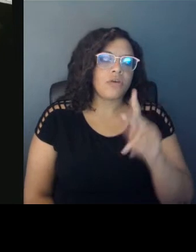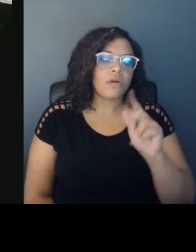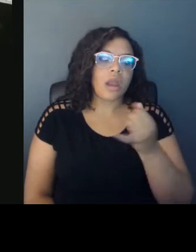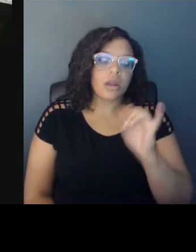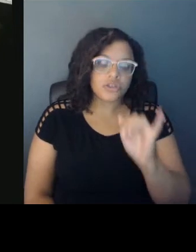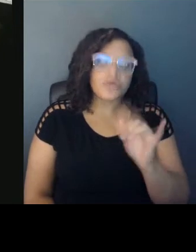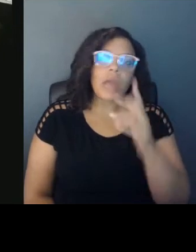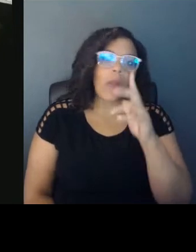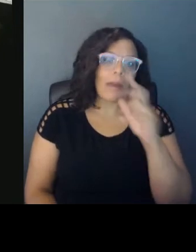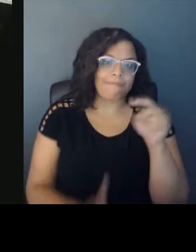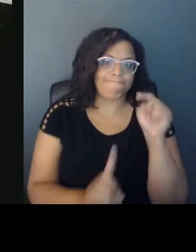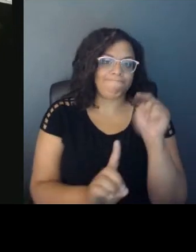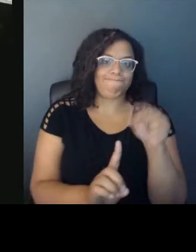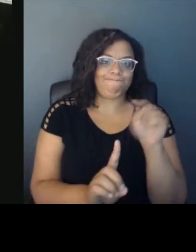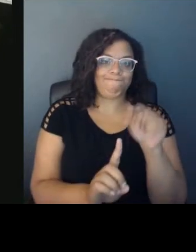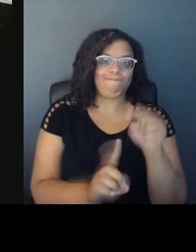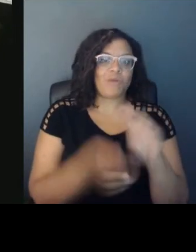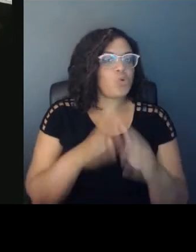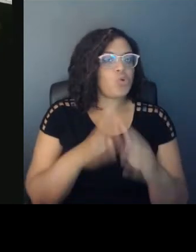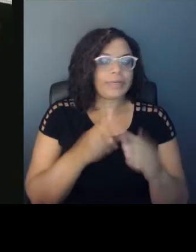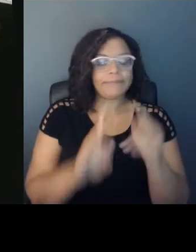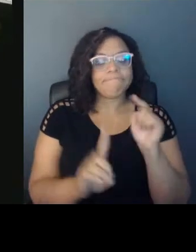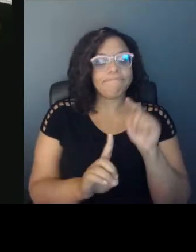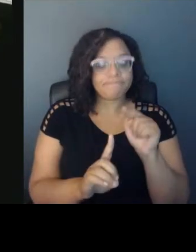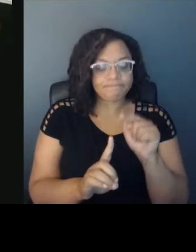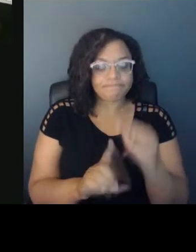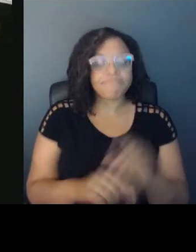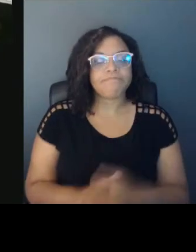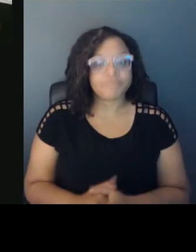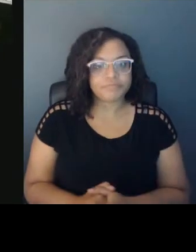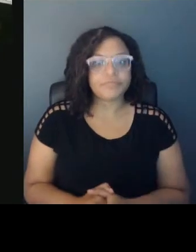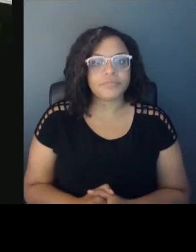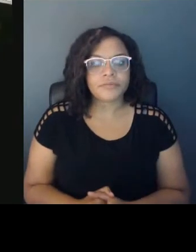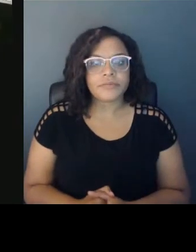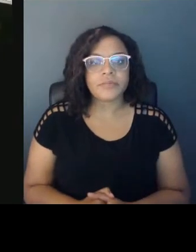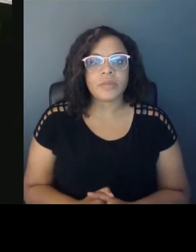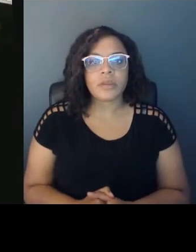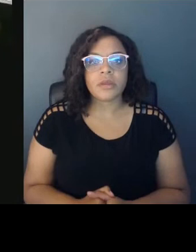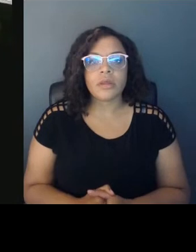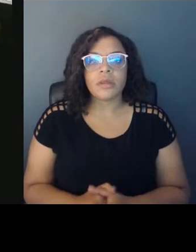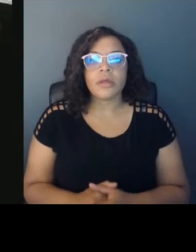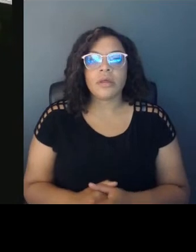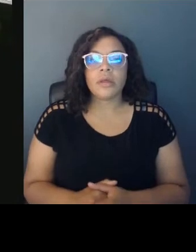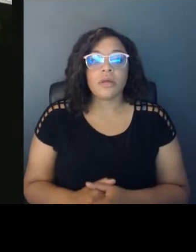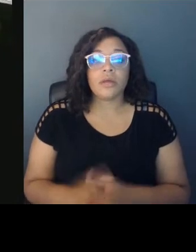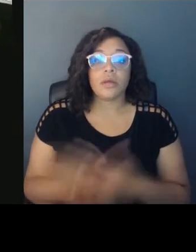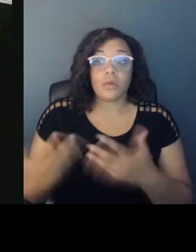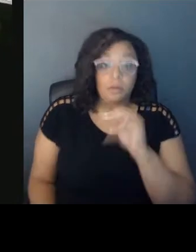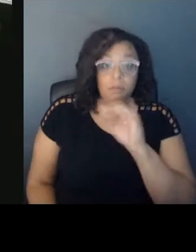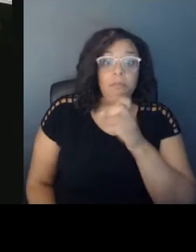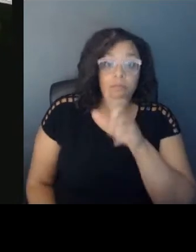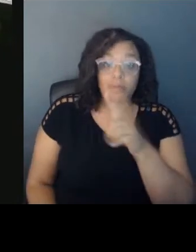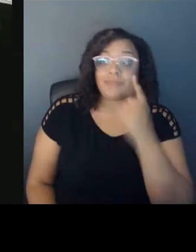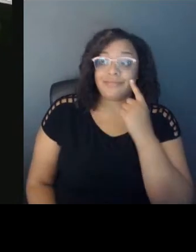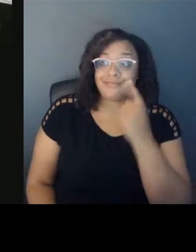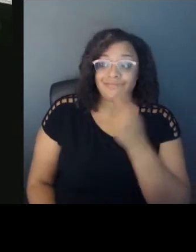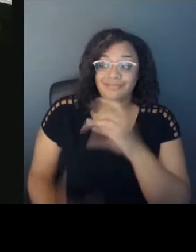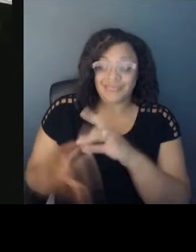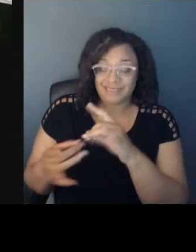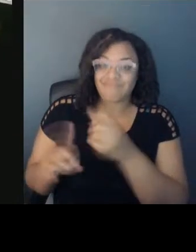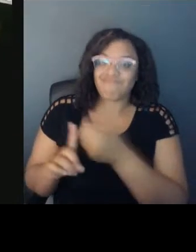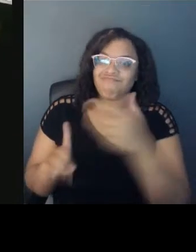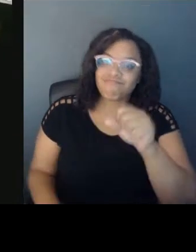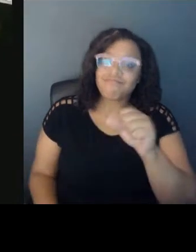and the idea that, building off of what Michael said, that our ancestors are part of our community.